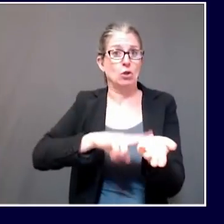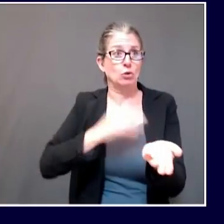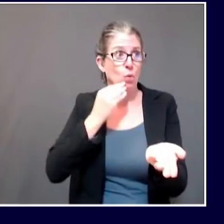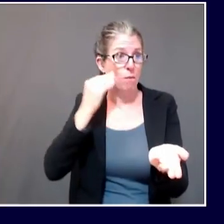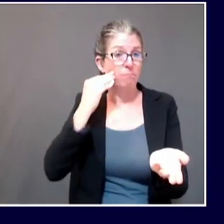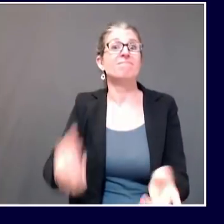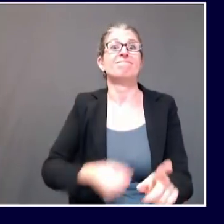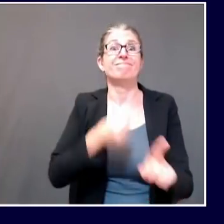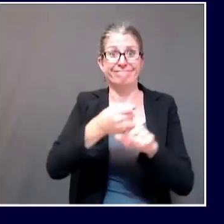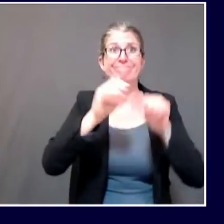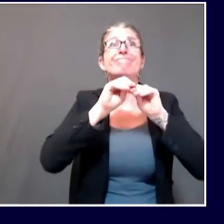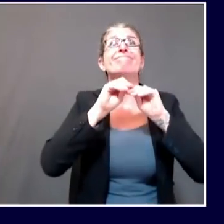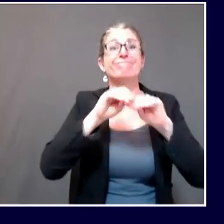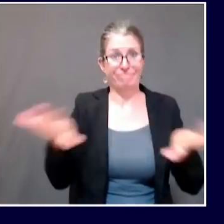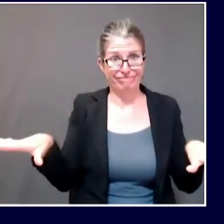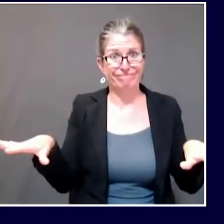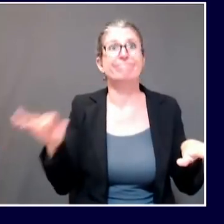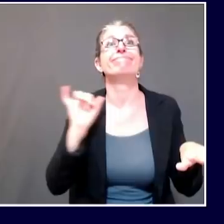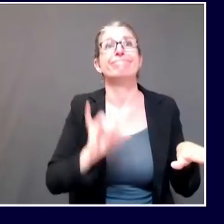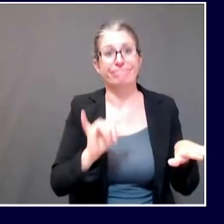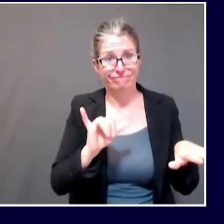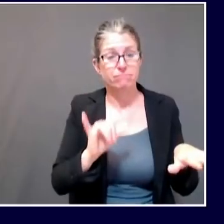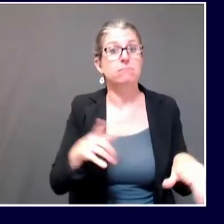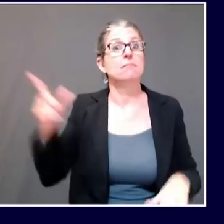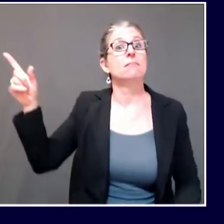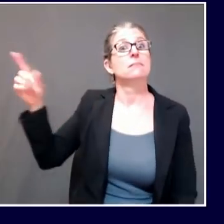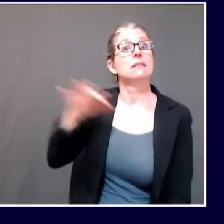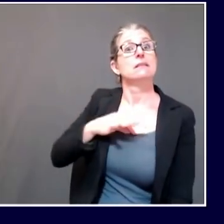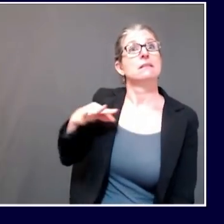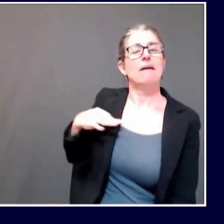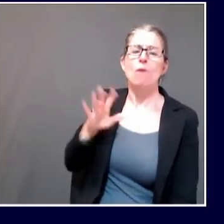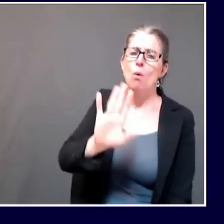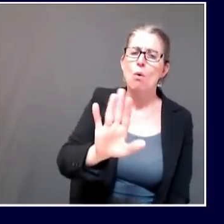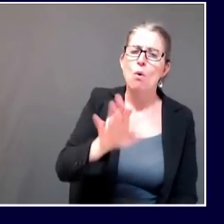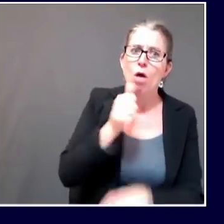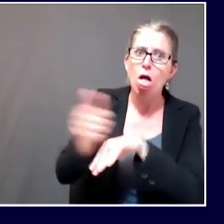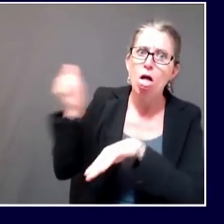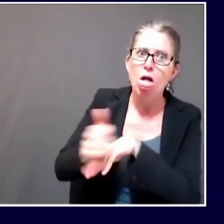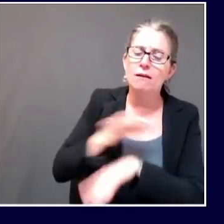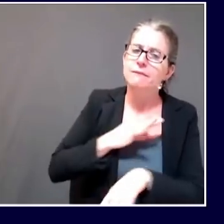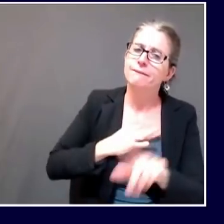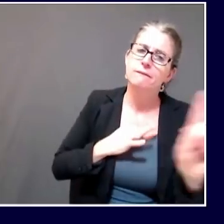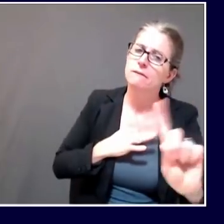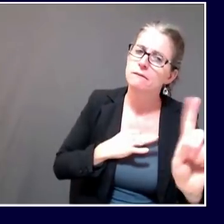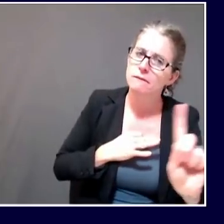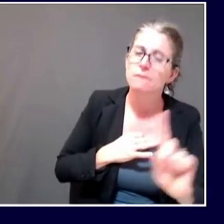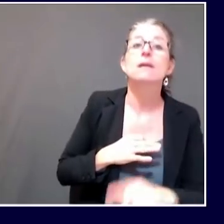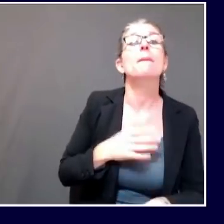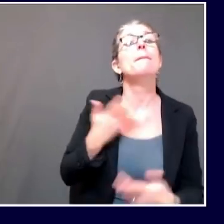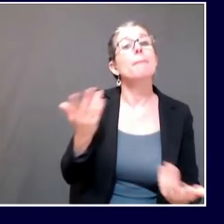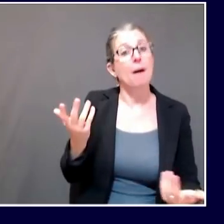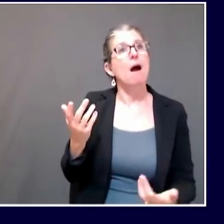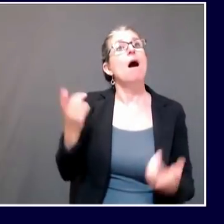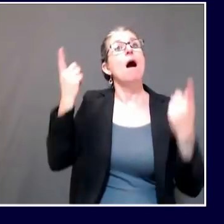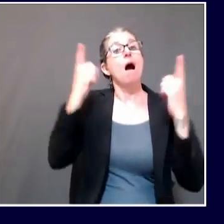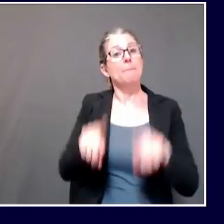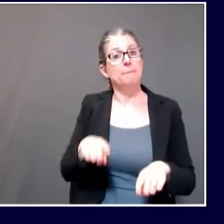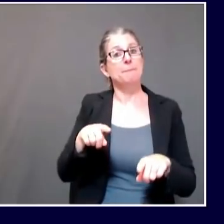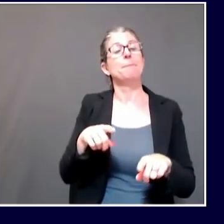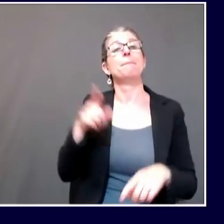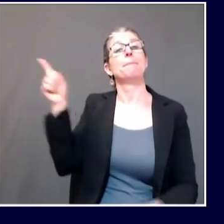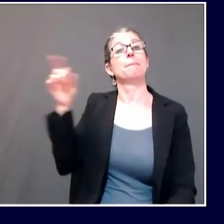through no fault of their own, let me be clear. And so, by focusing our efforts on zeroing in on repeated